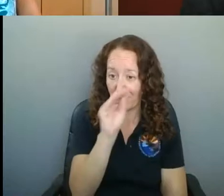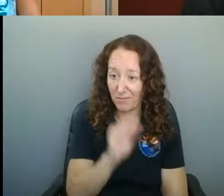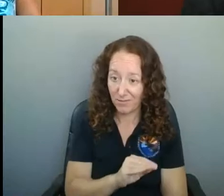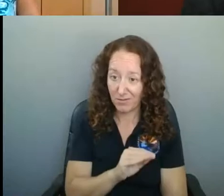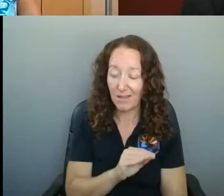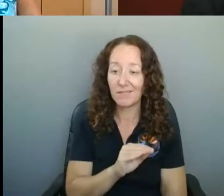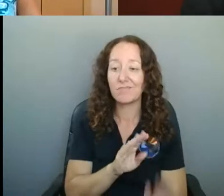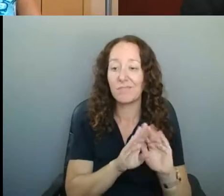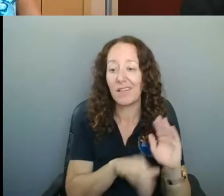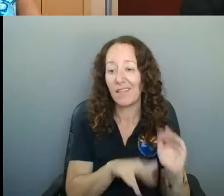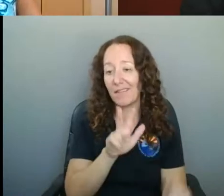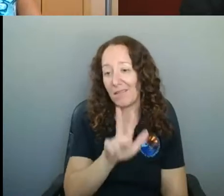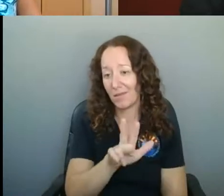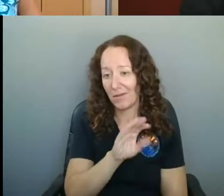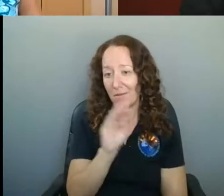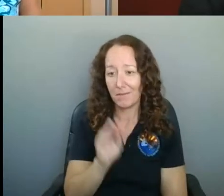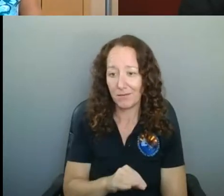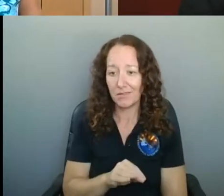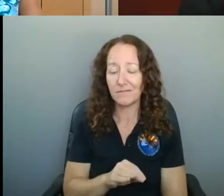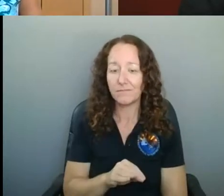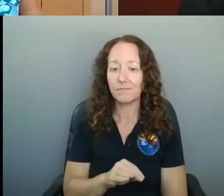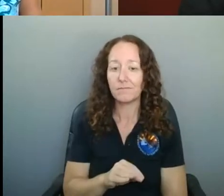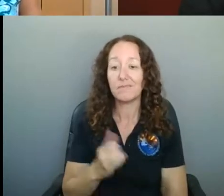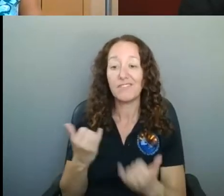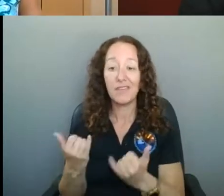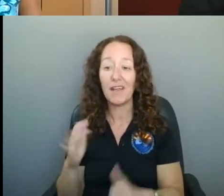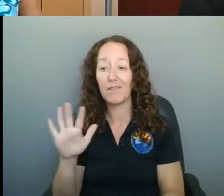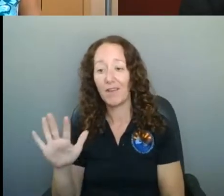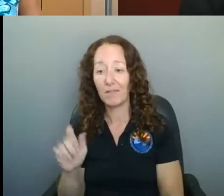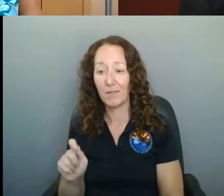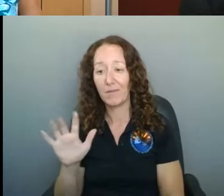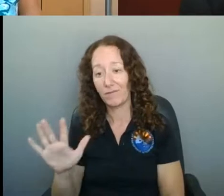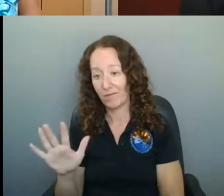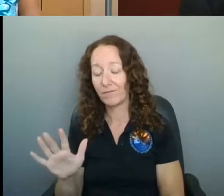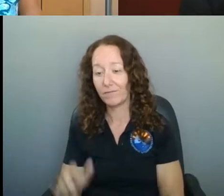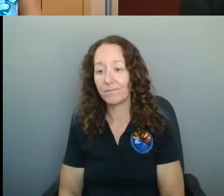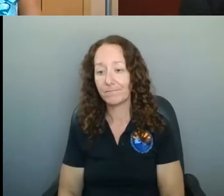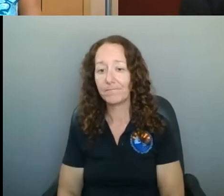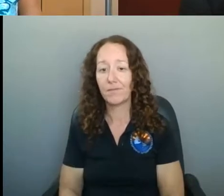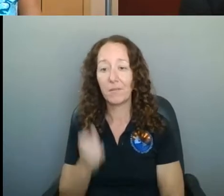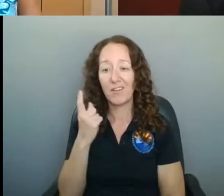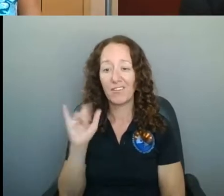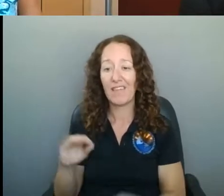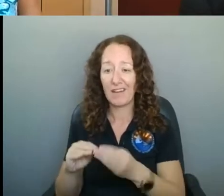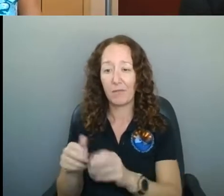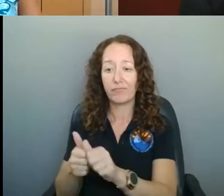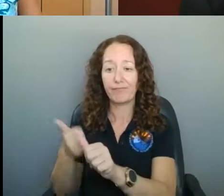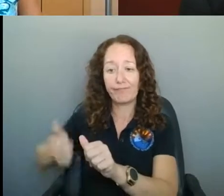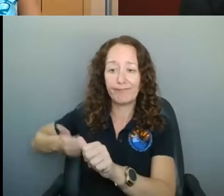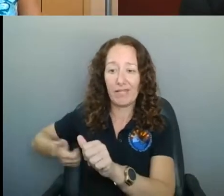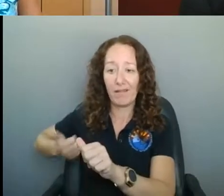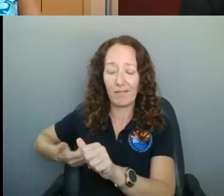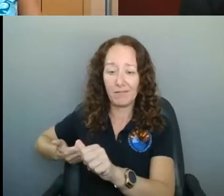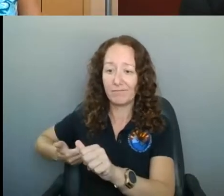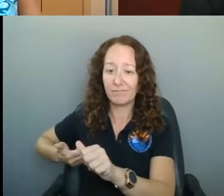of 3%, which we're at 5.5 today. There's going to be a delay time in the lag time of the data, so we're not